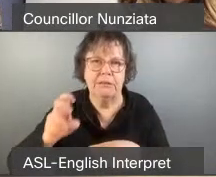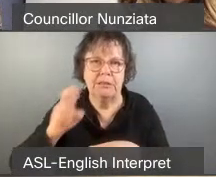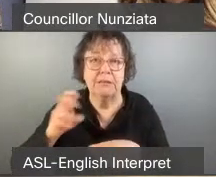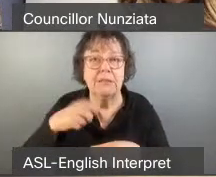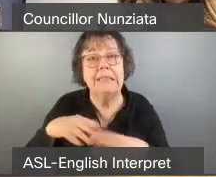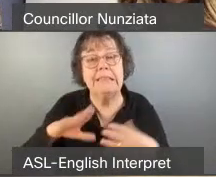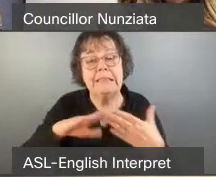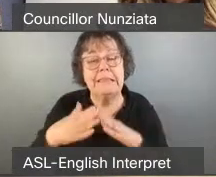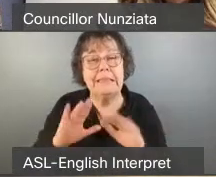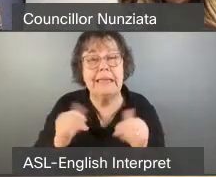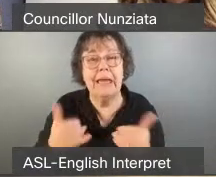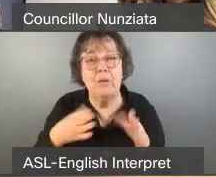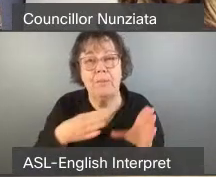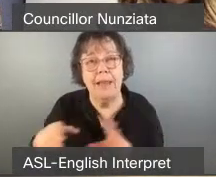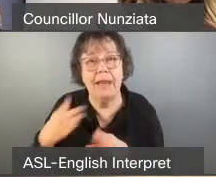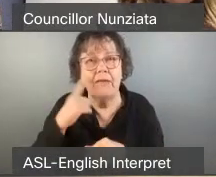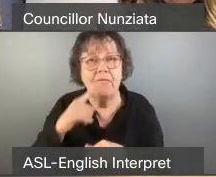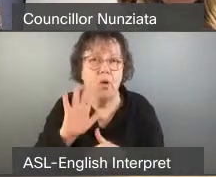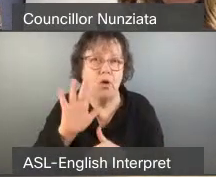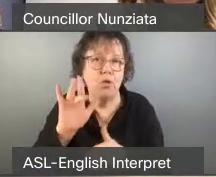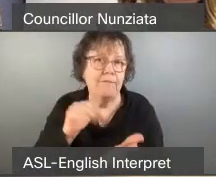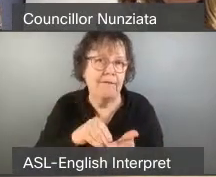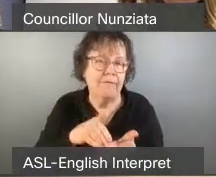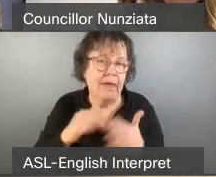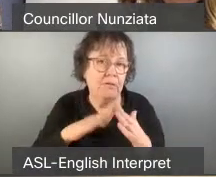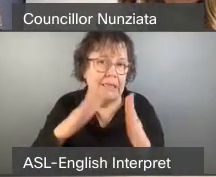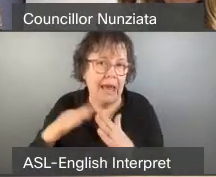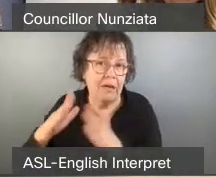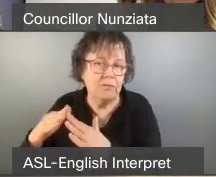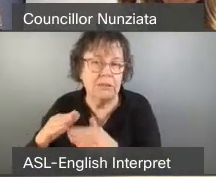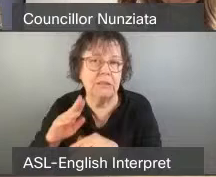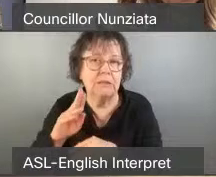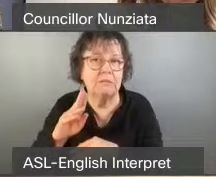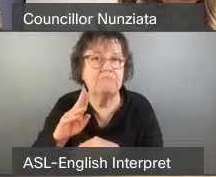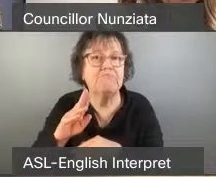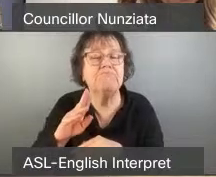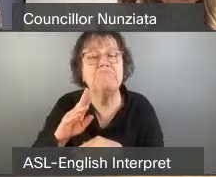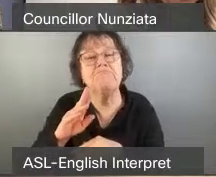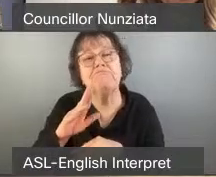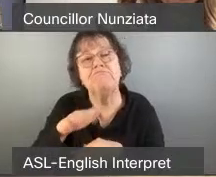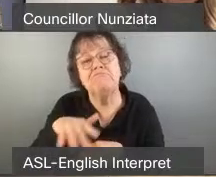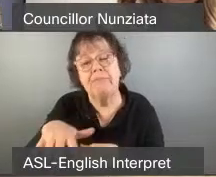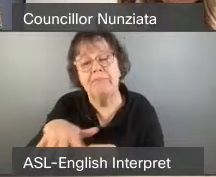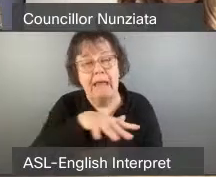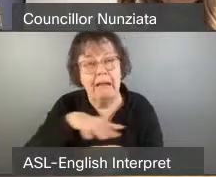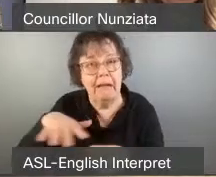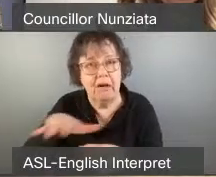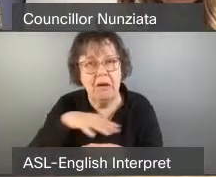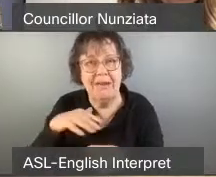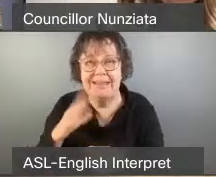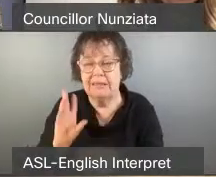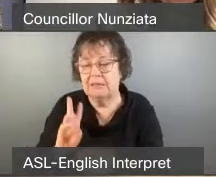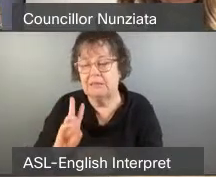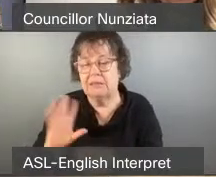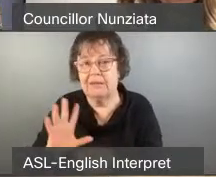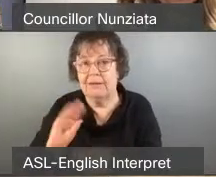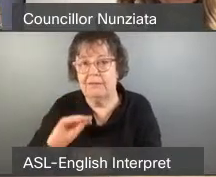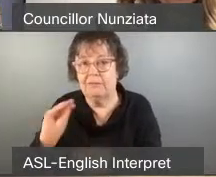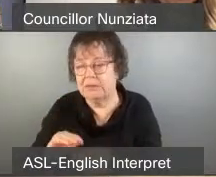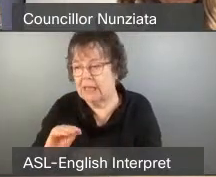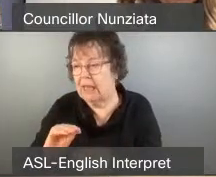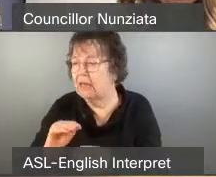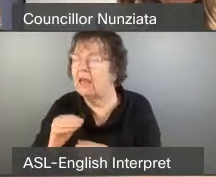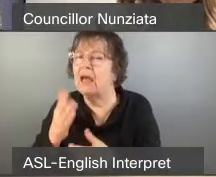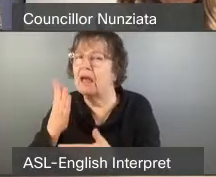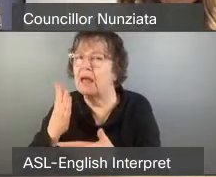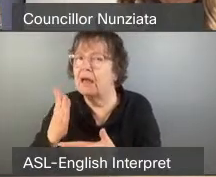planning for 25,000 housing units through the port lands, which would house about 65 to 70,000 people. And we know